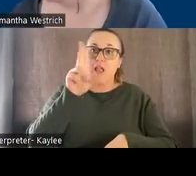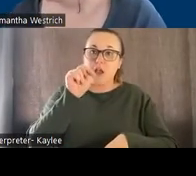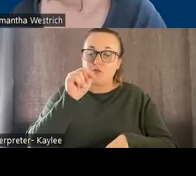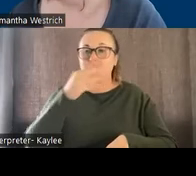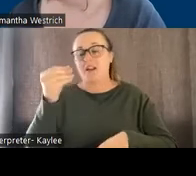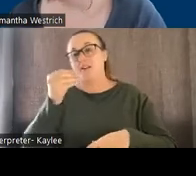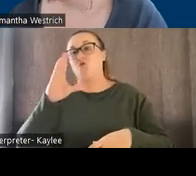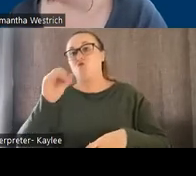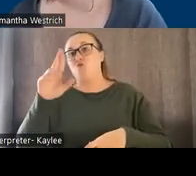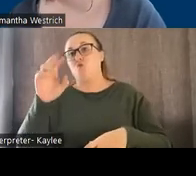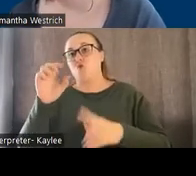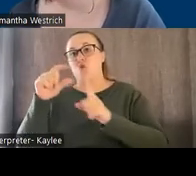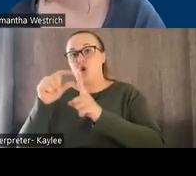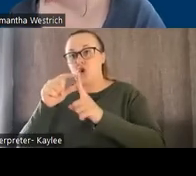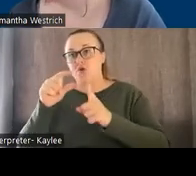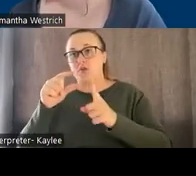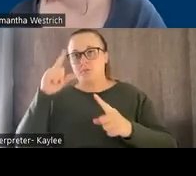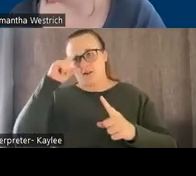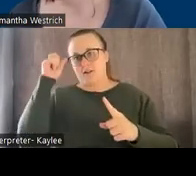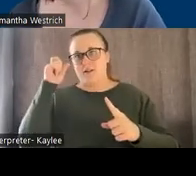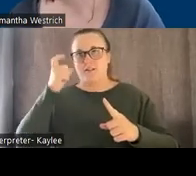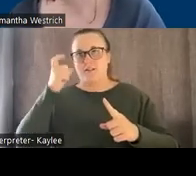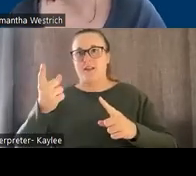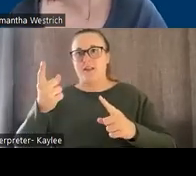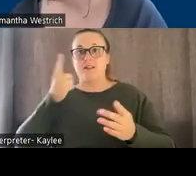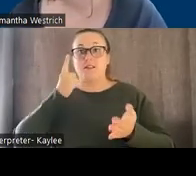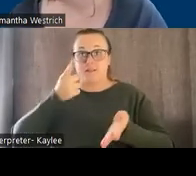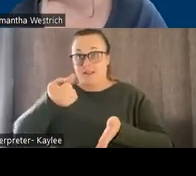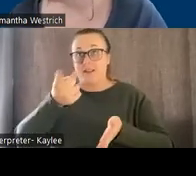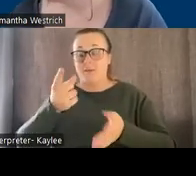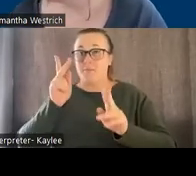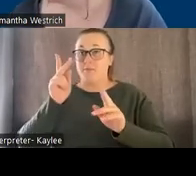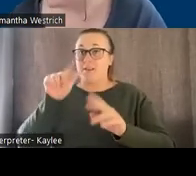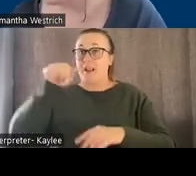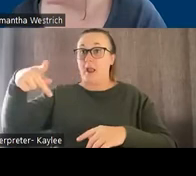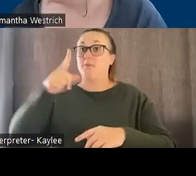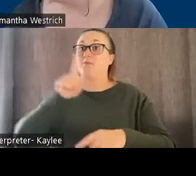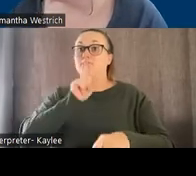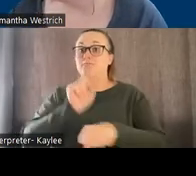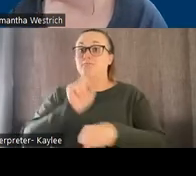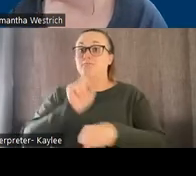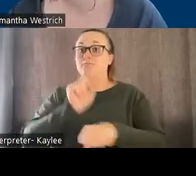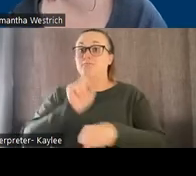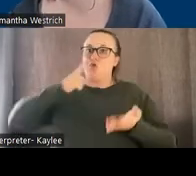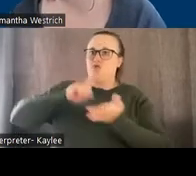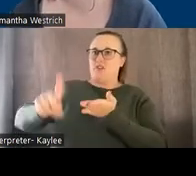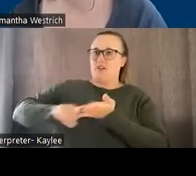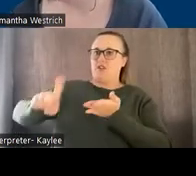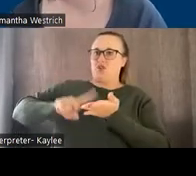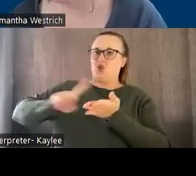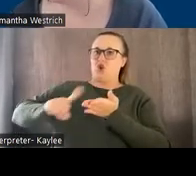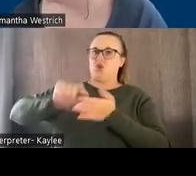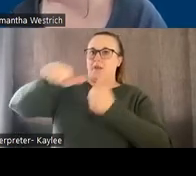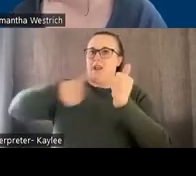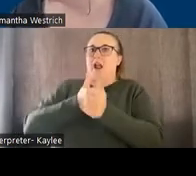because there is a method to the madness and it's research based. So we like to try to keep our home screen the